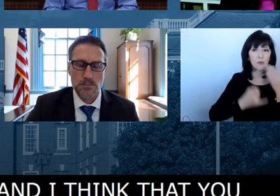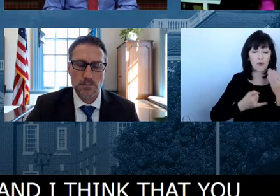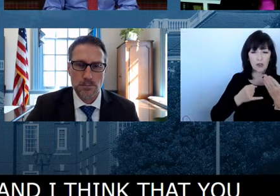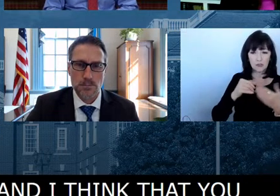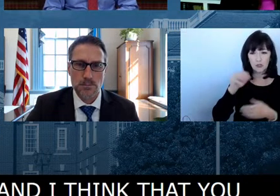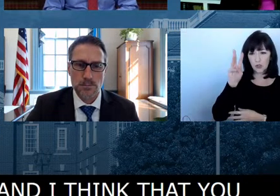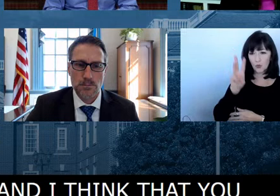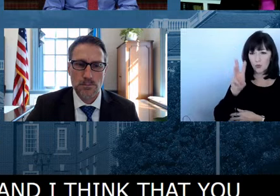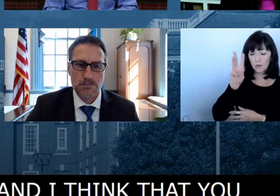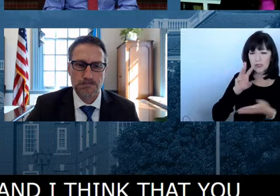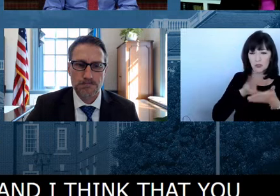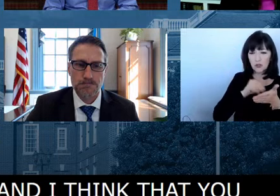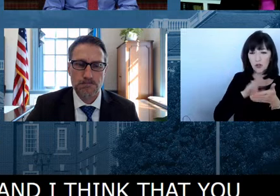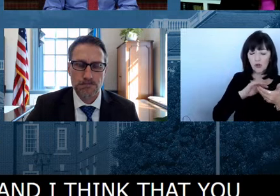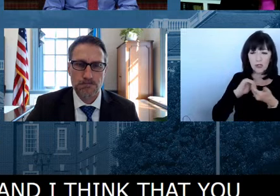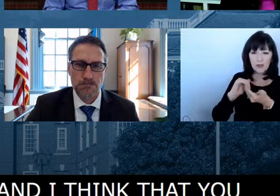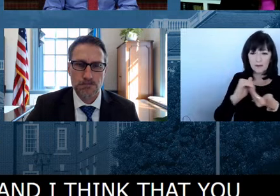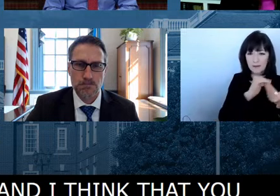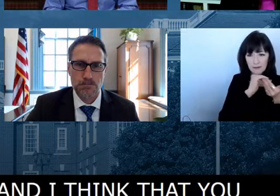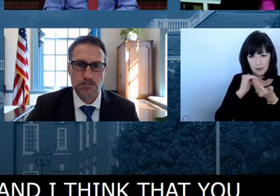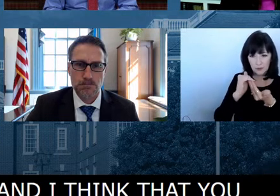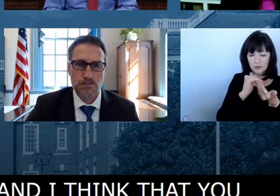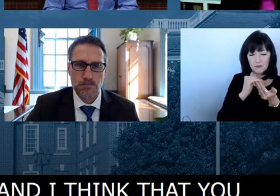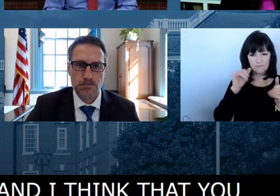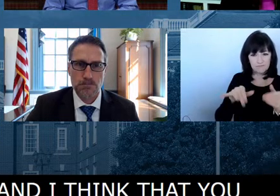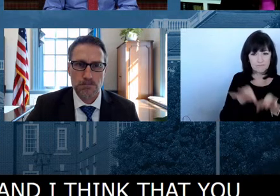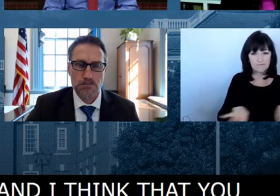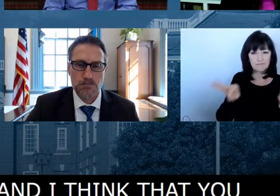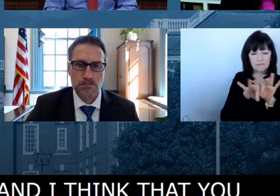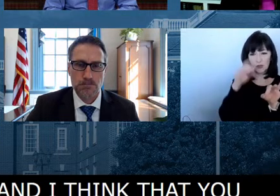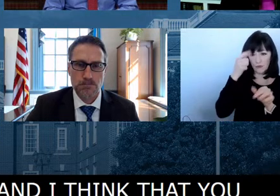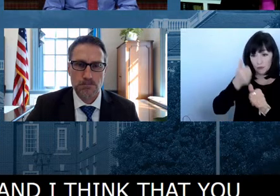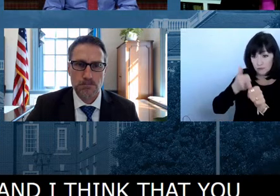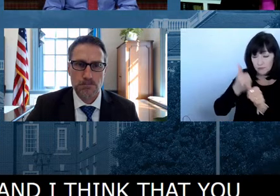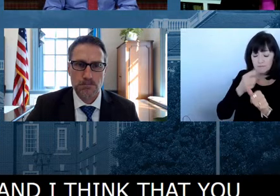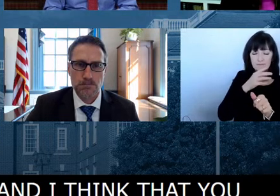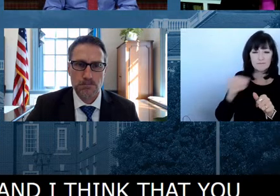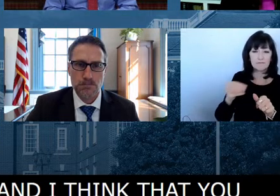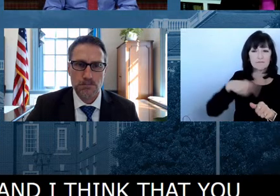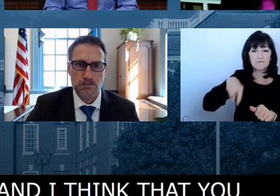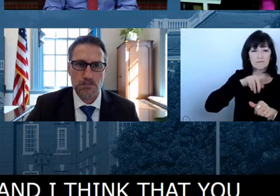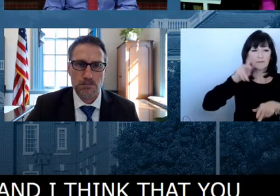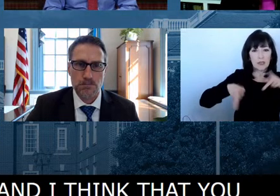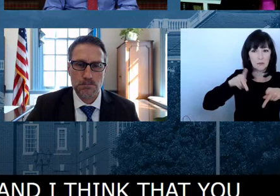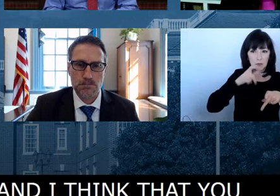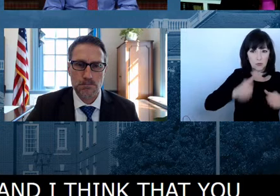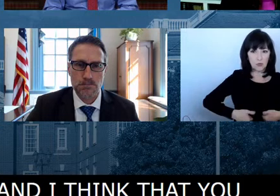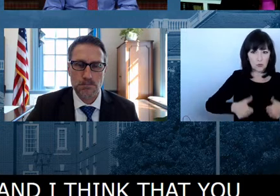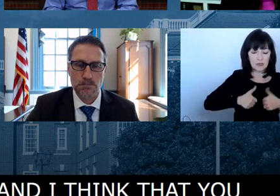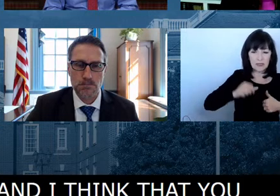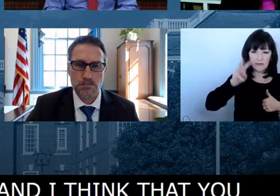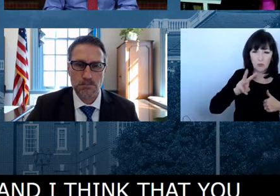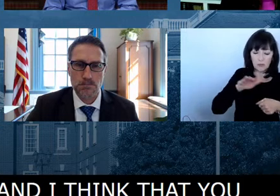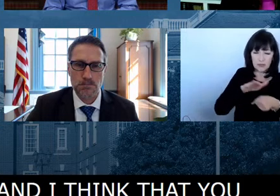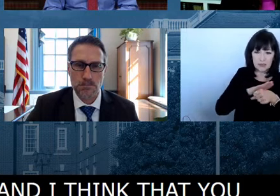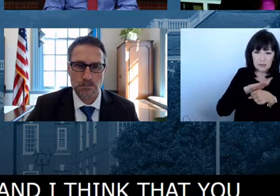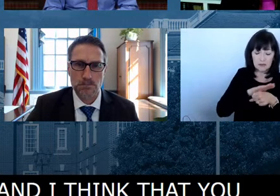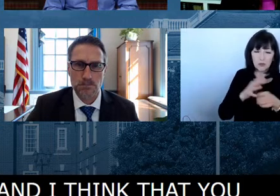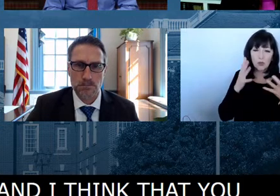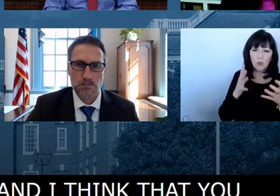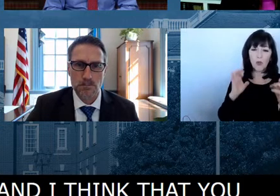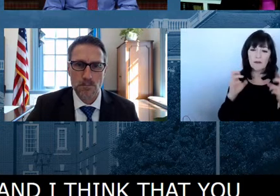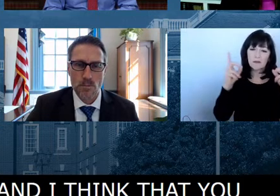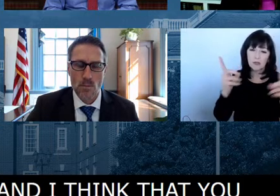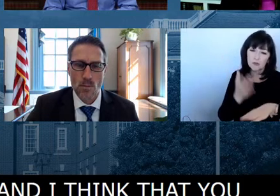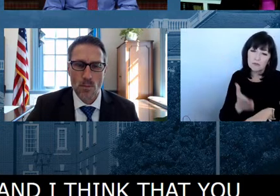important to you and citizens of Wilmington and our state to make sure our Wilmington children do as well as they can and